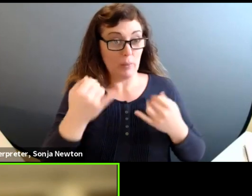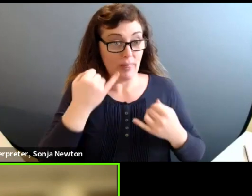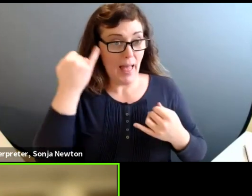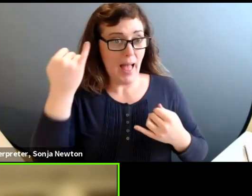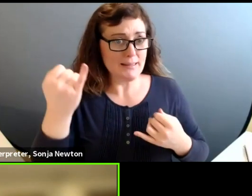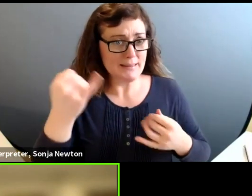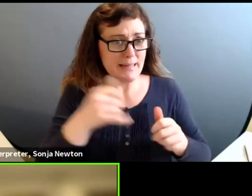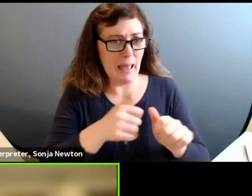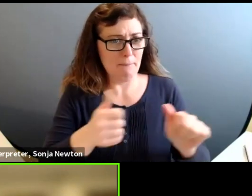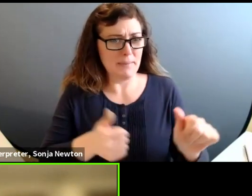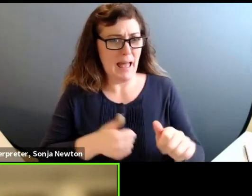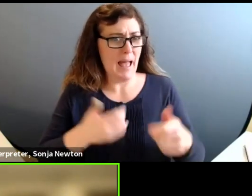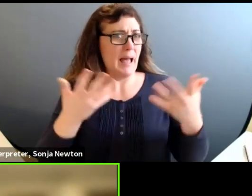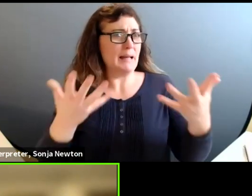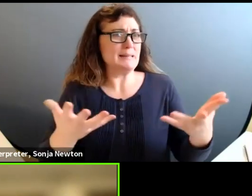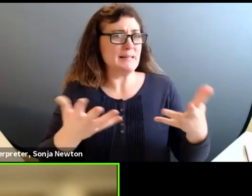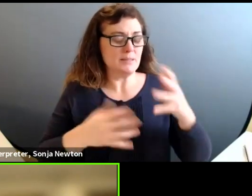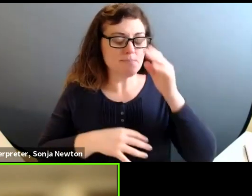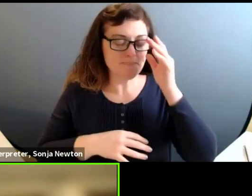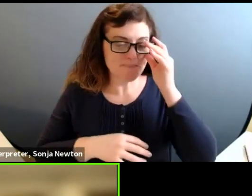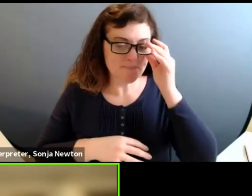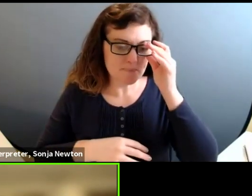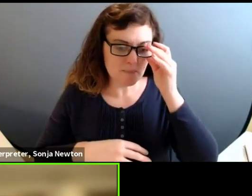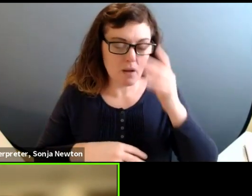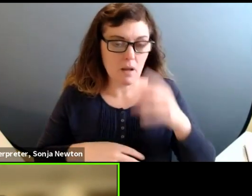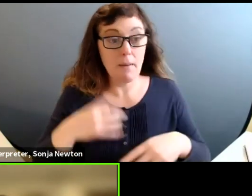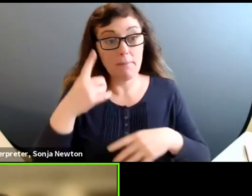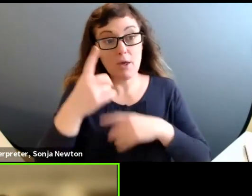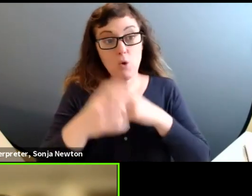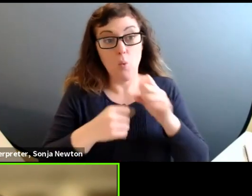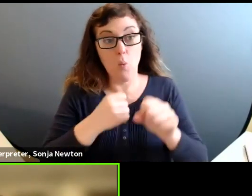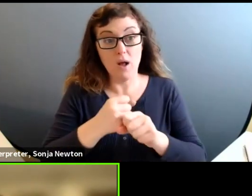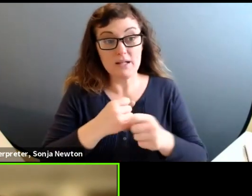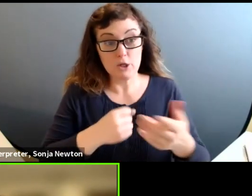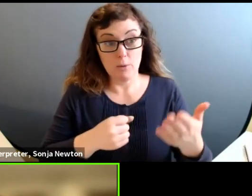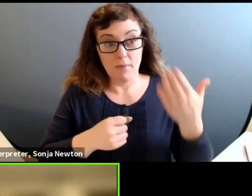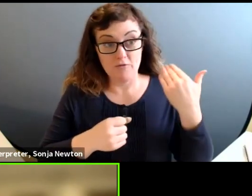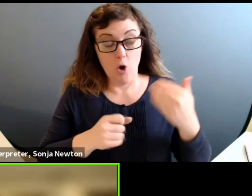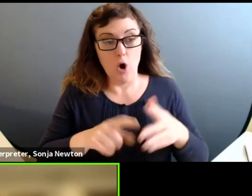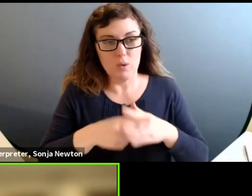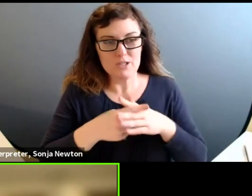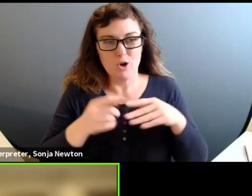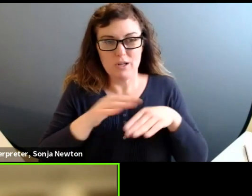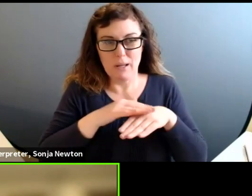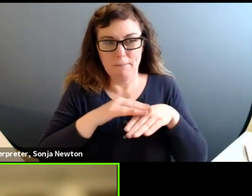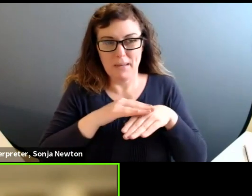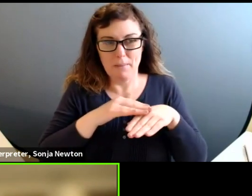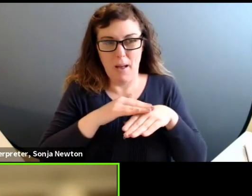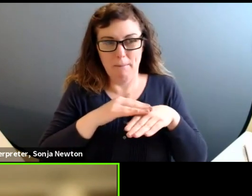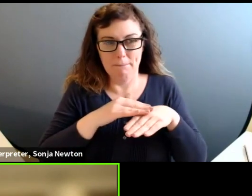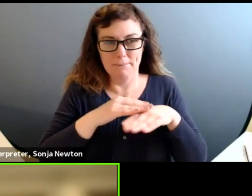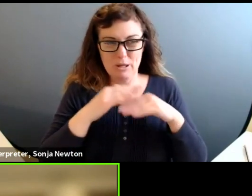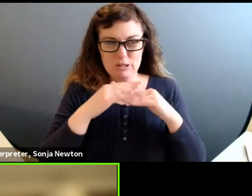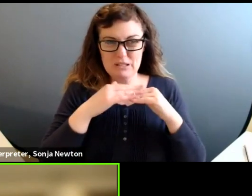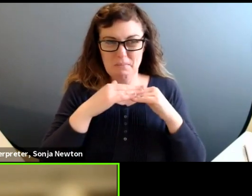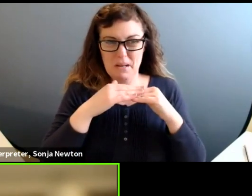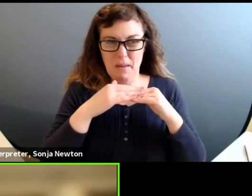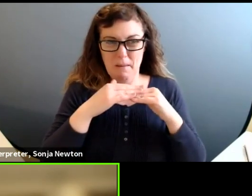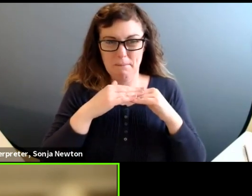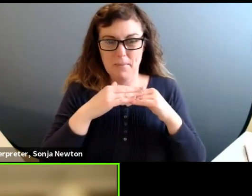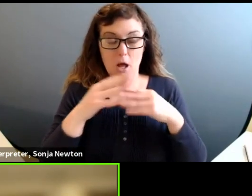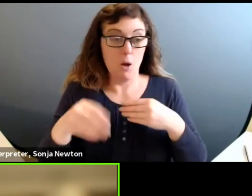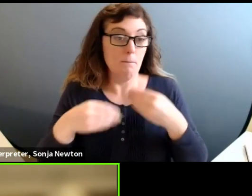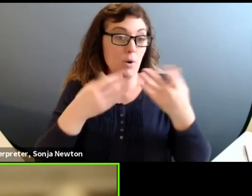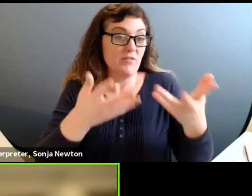We had sort of been doing, probably the year before, had started doing sort of the bare minimum of like providing our playwrights